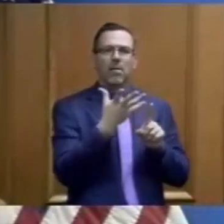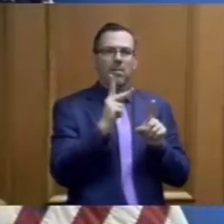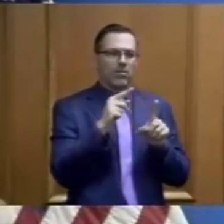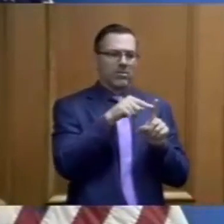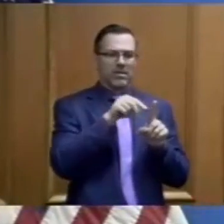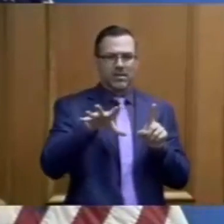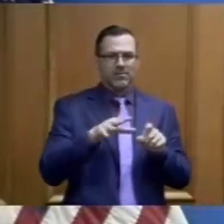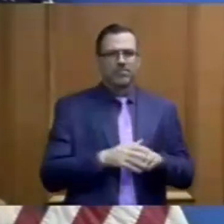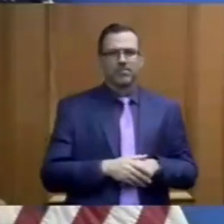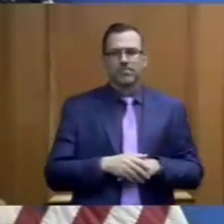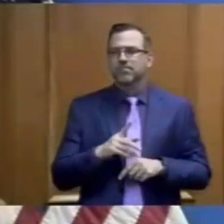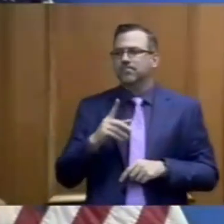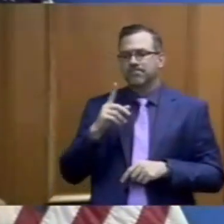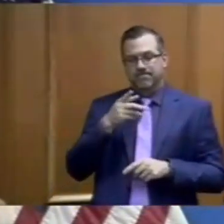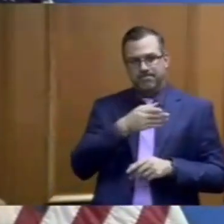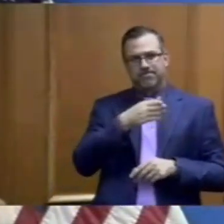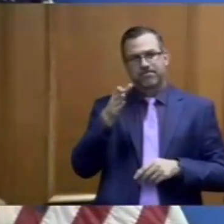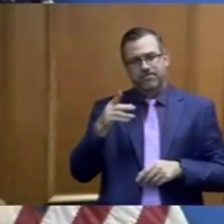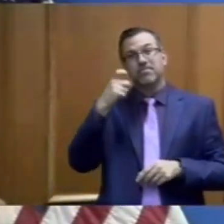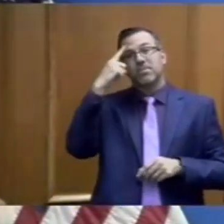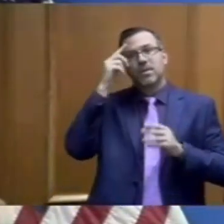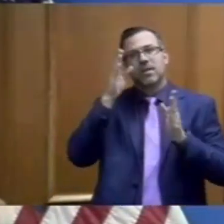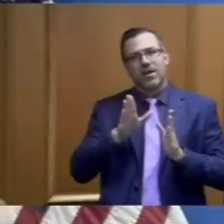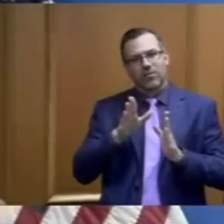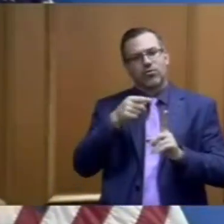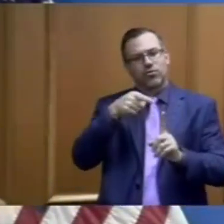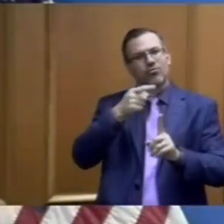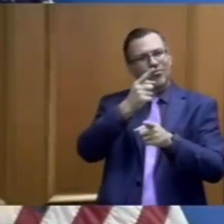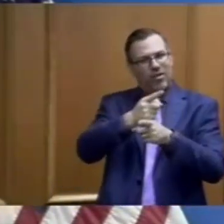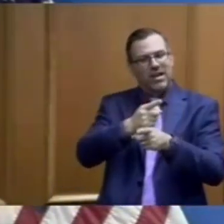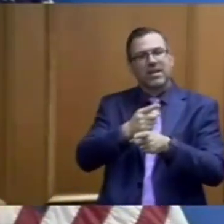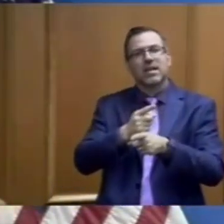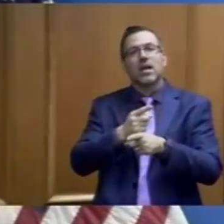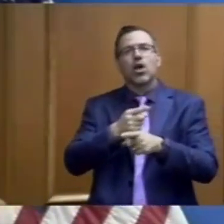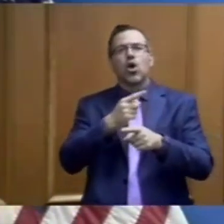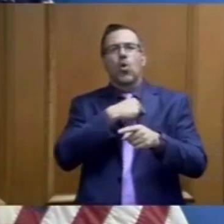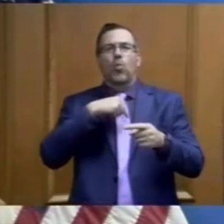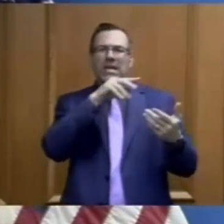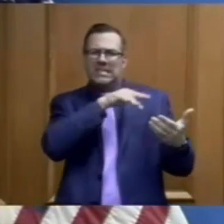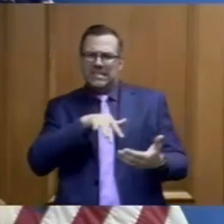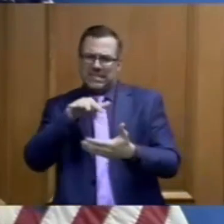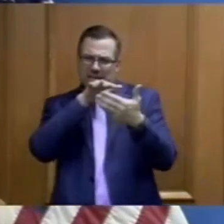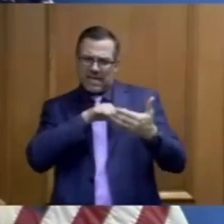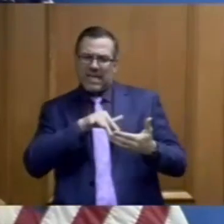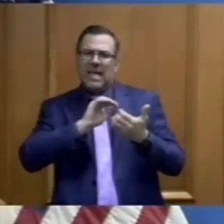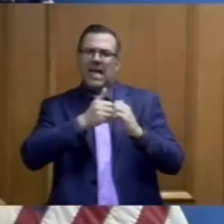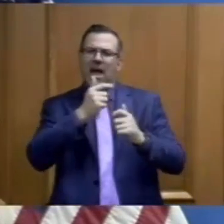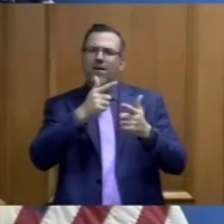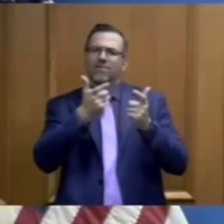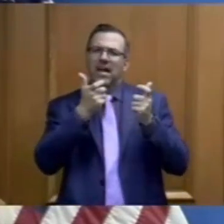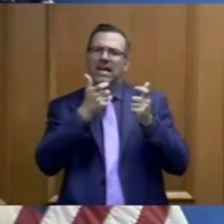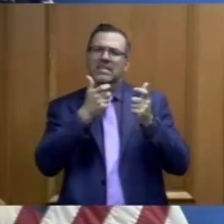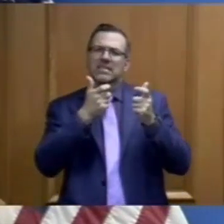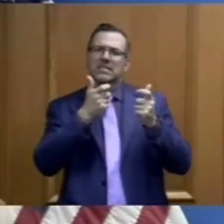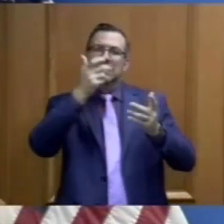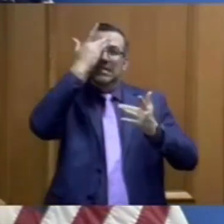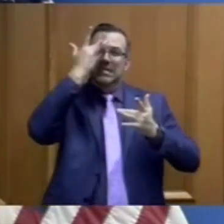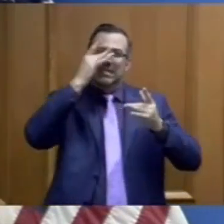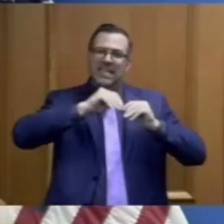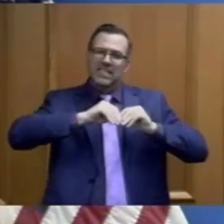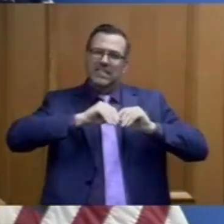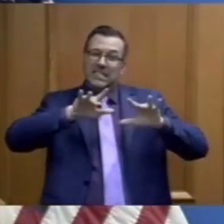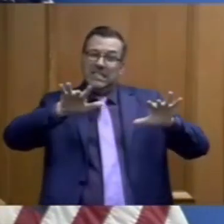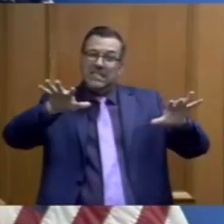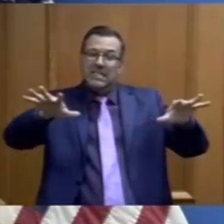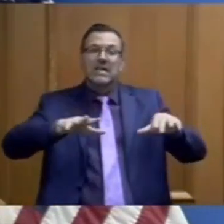The Governor's correct. When we look at how fast a disease is spreading, we look at the reproduction rate, which is,